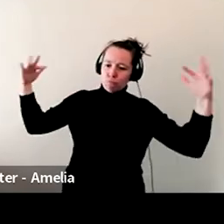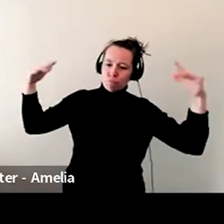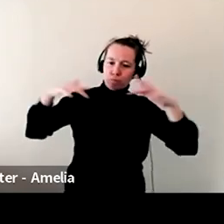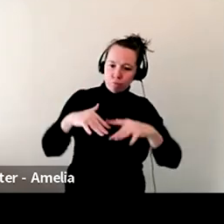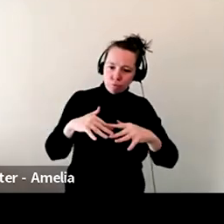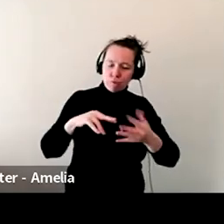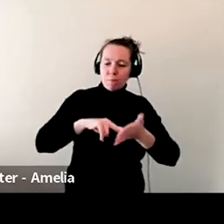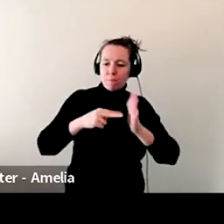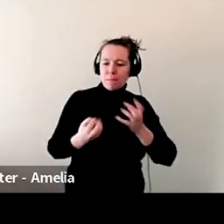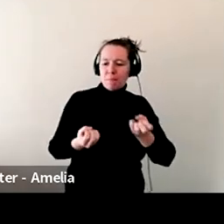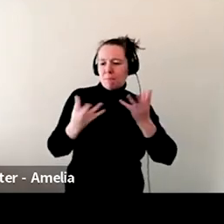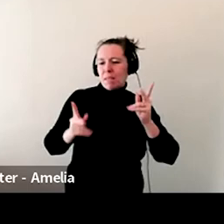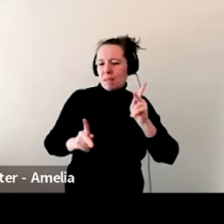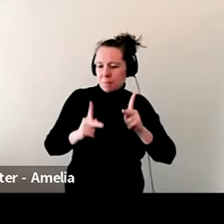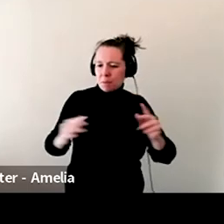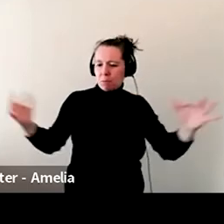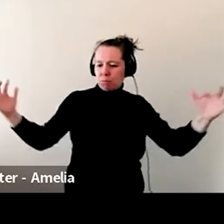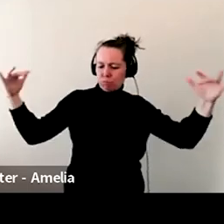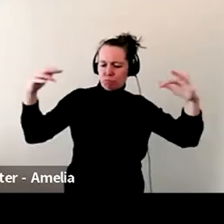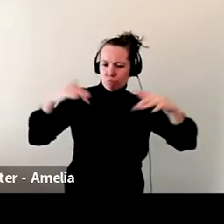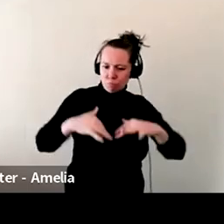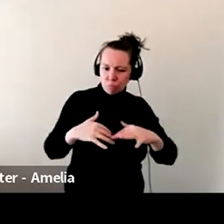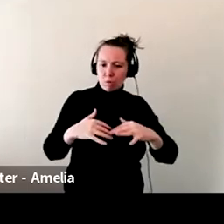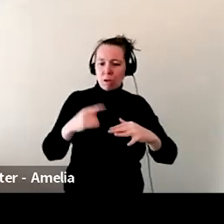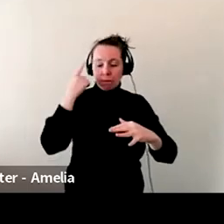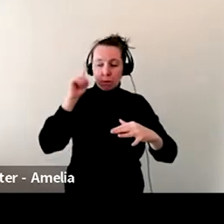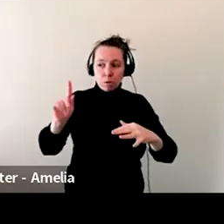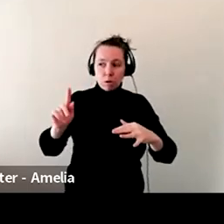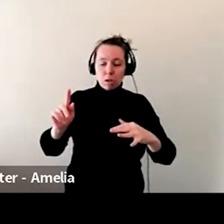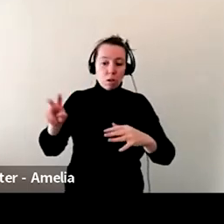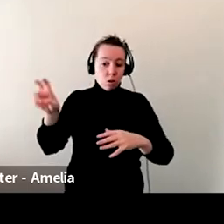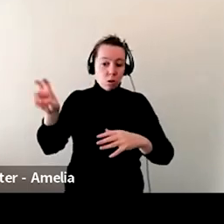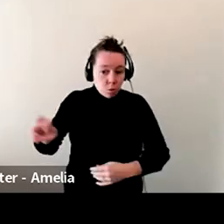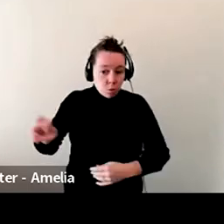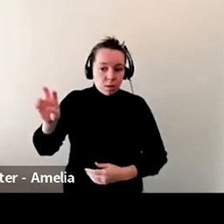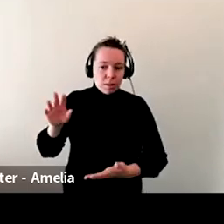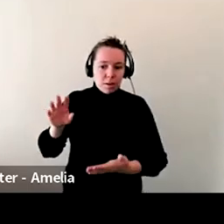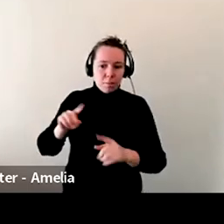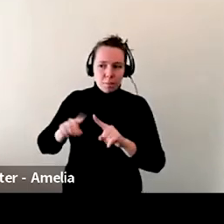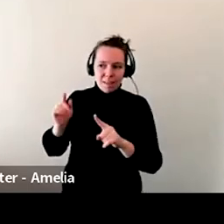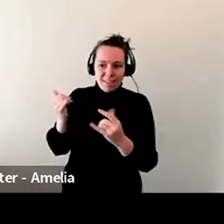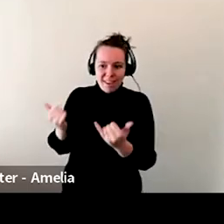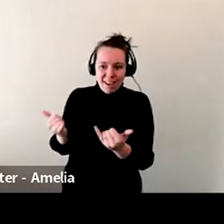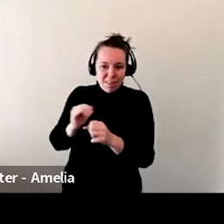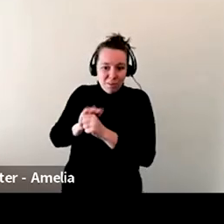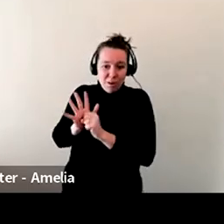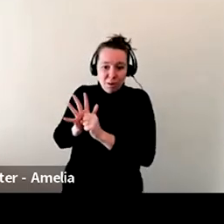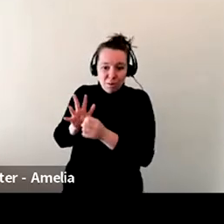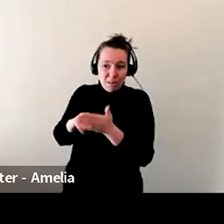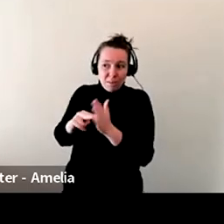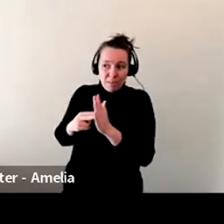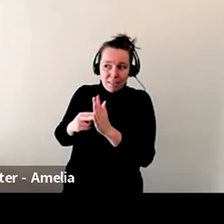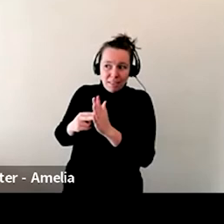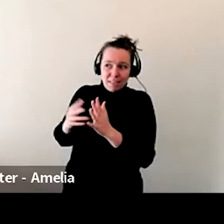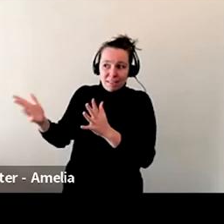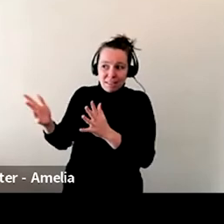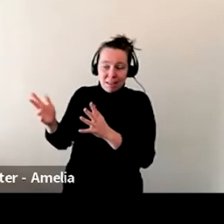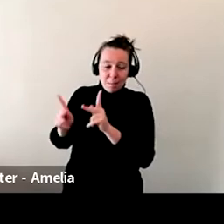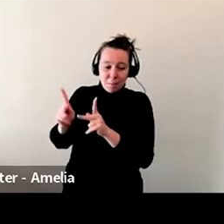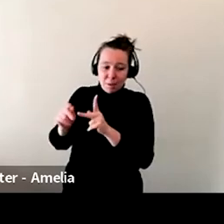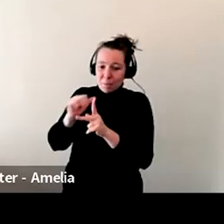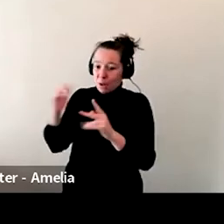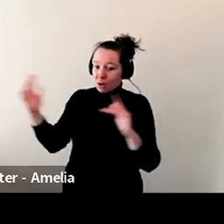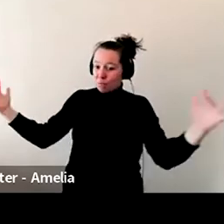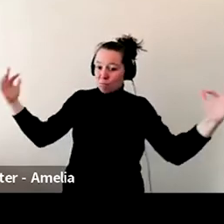through the summer months for things like mountain biking and stuff, it was just not there. So, you know, part of my fear was without that,